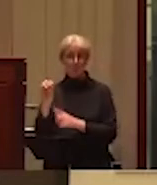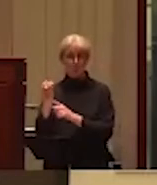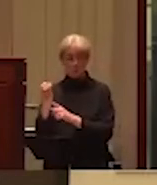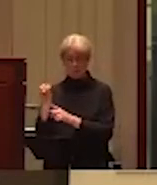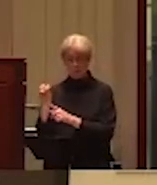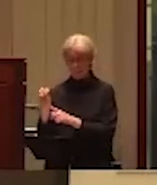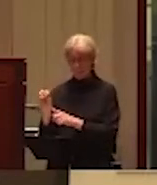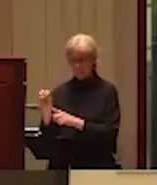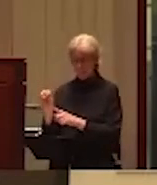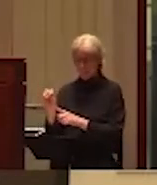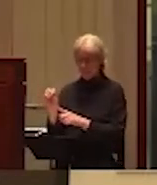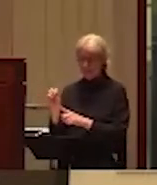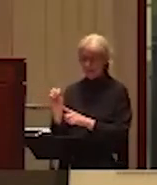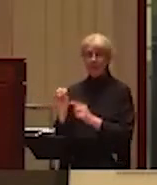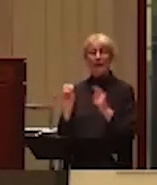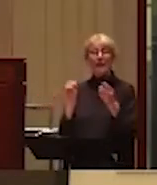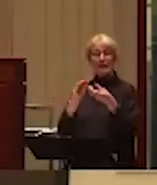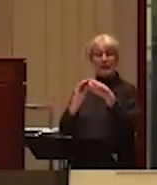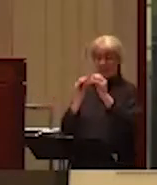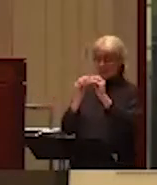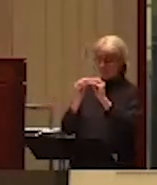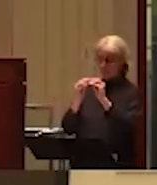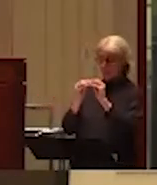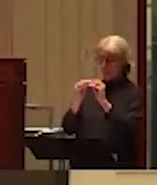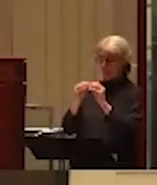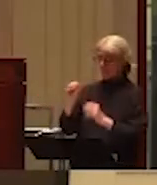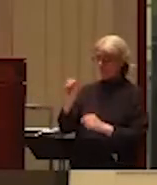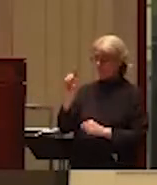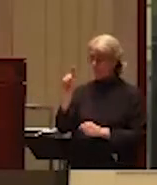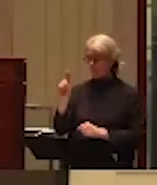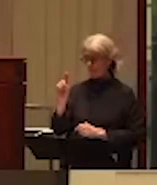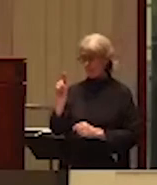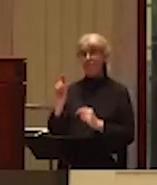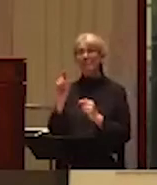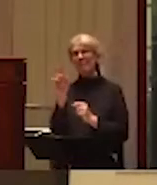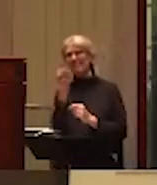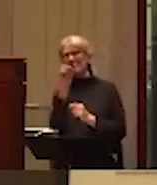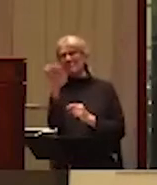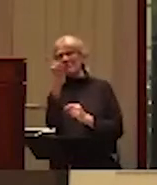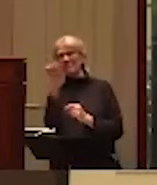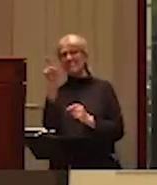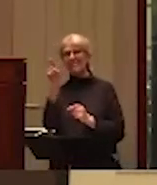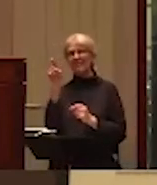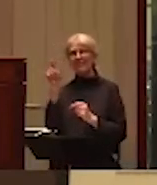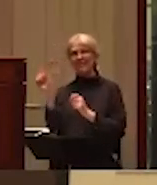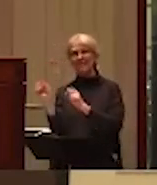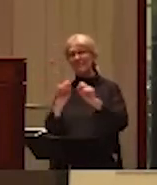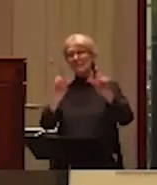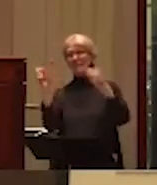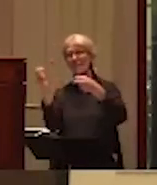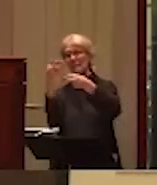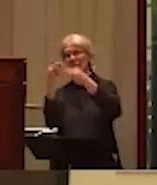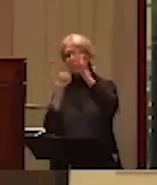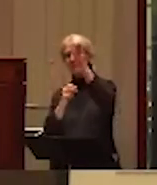on your browser, and then enter a six-digit code, which is shown on the slide in front of you